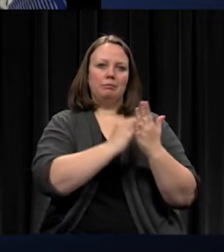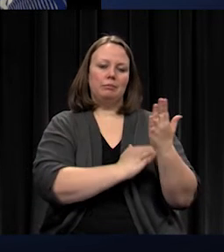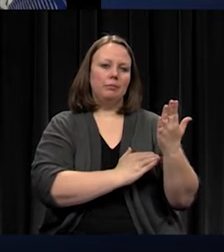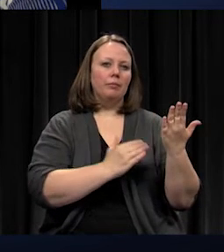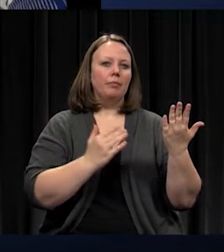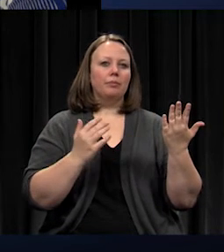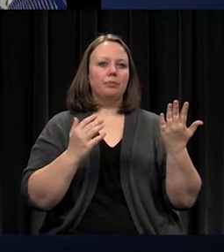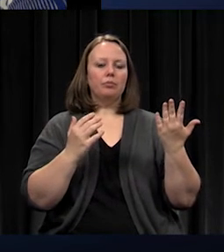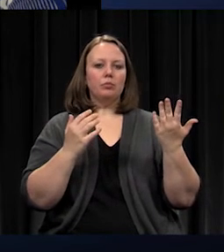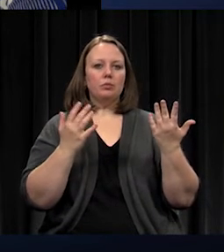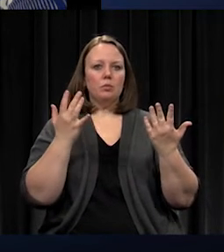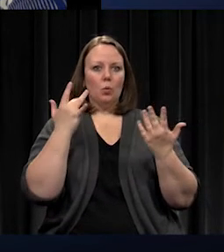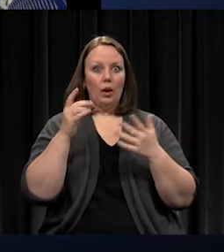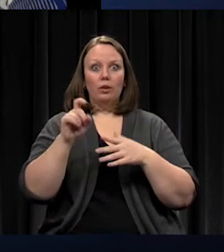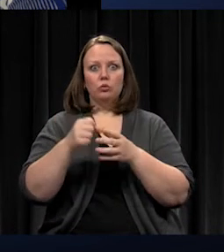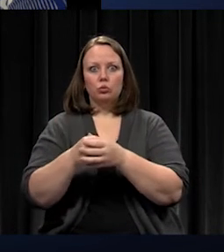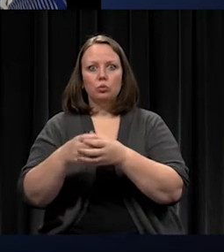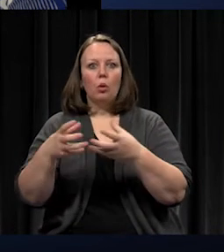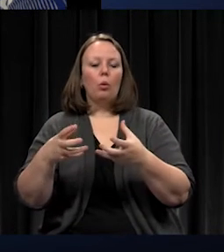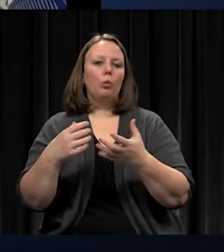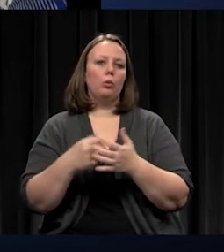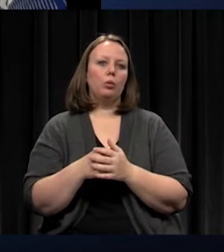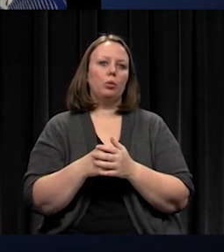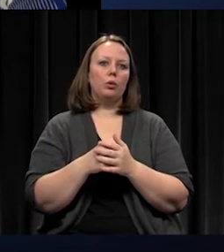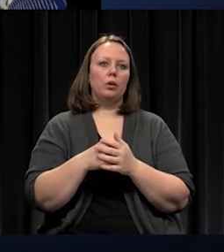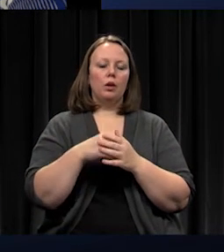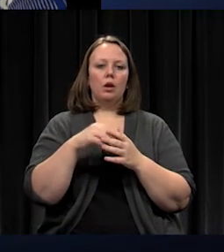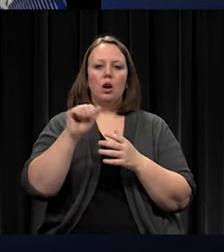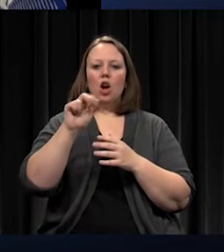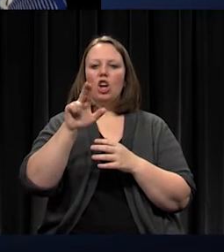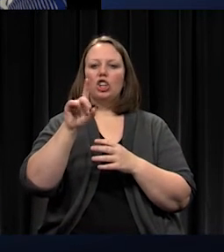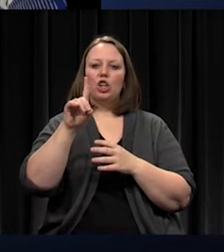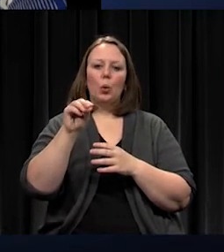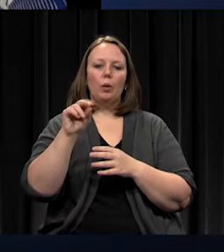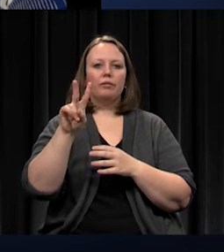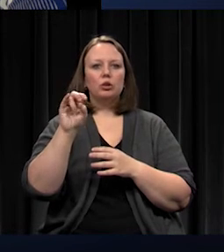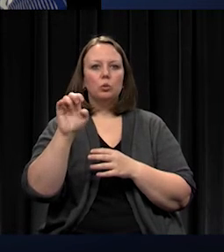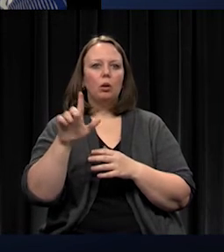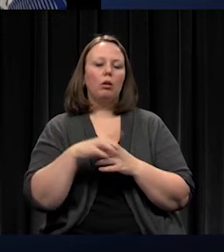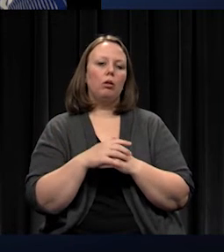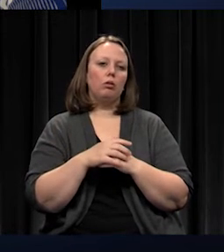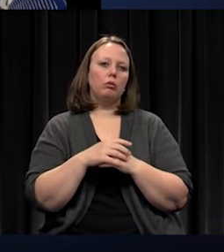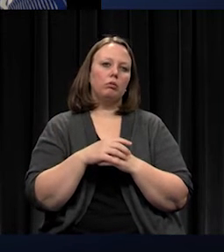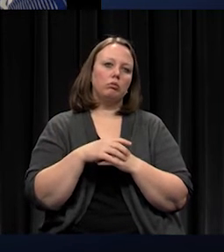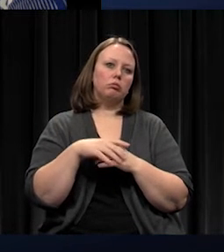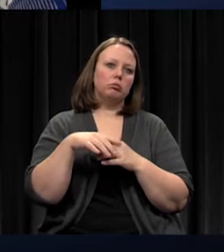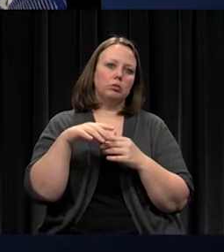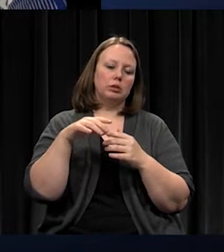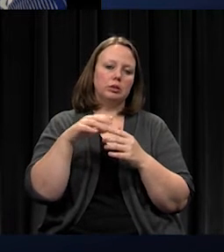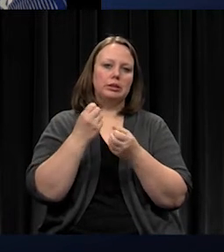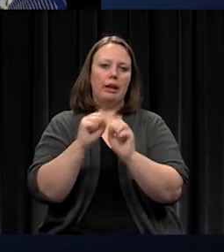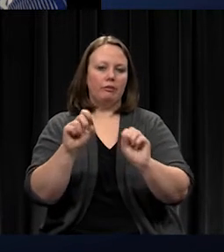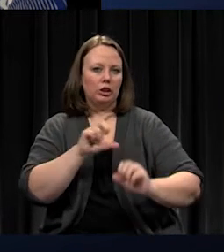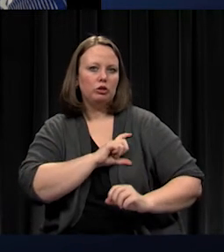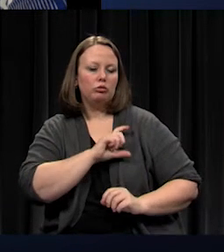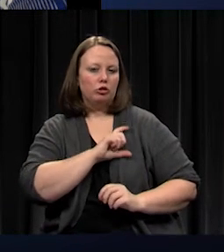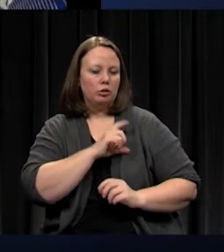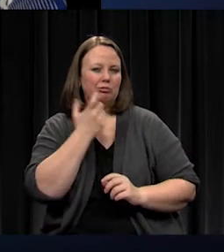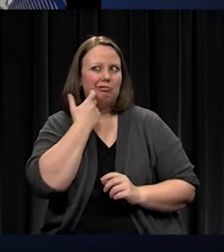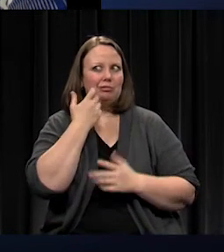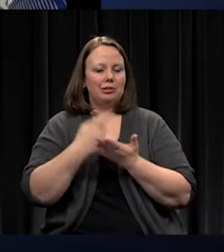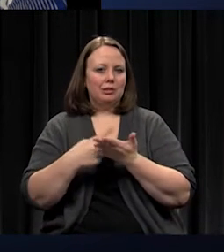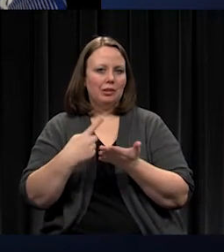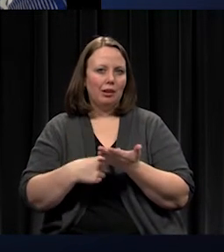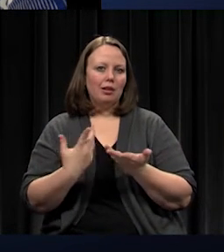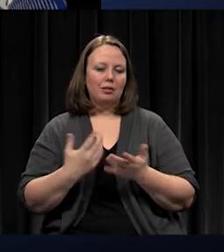need work with infrastructure or audio-visual telecommunications and the safety and security that we discussed a few moments ago. We